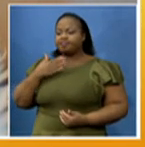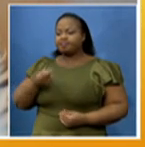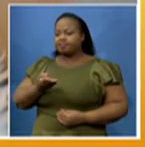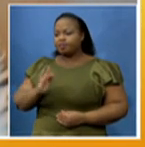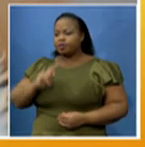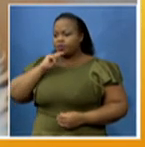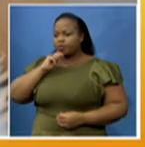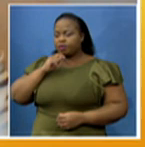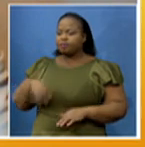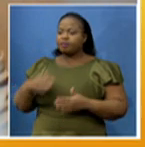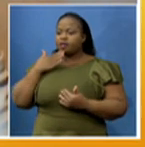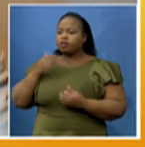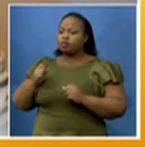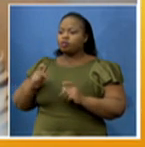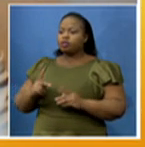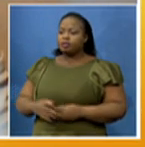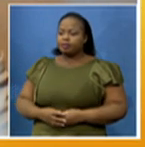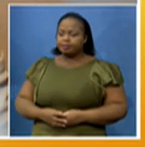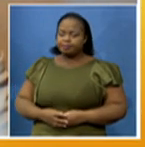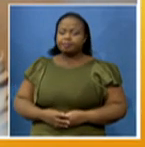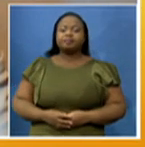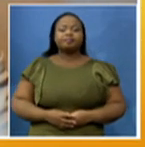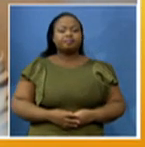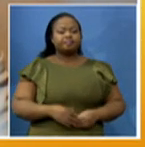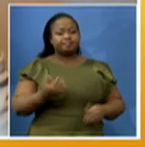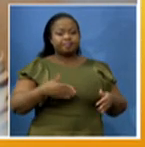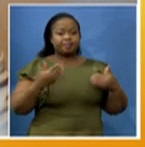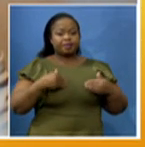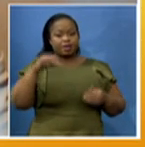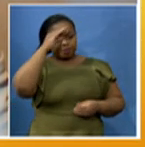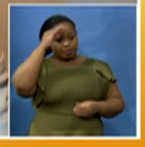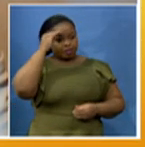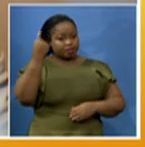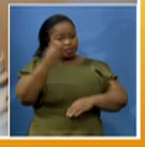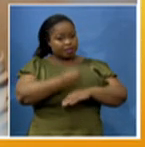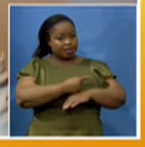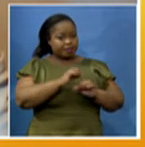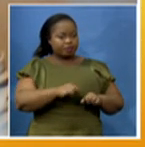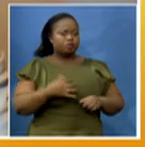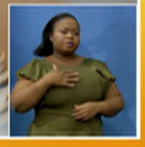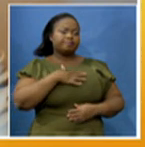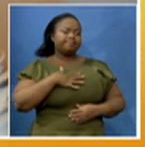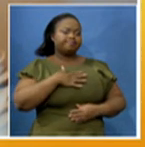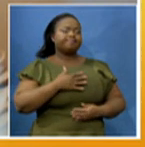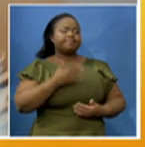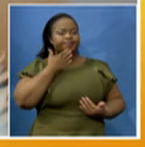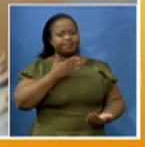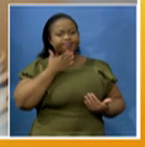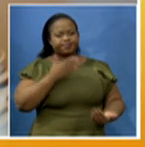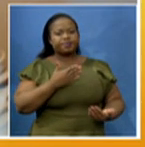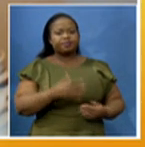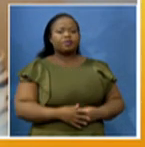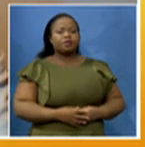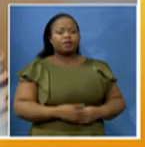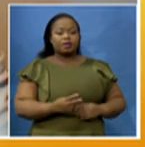you for the opportunity. Let me first start by saying you know Happy Nurses Day and we appreciate you and would like to extend